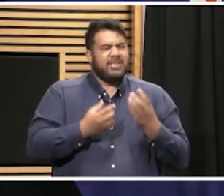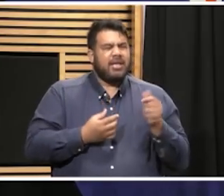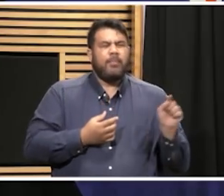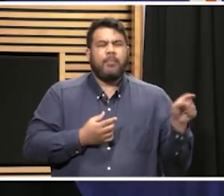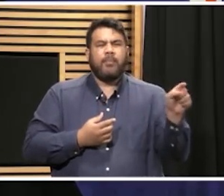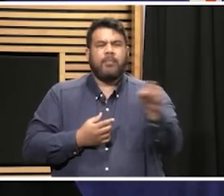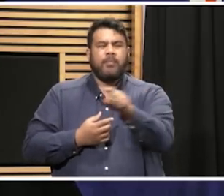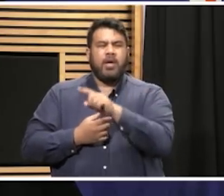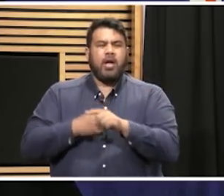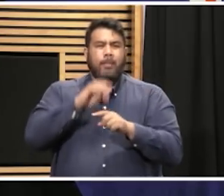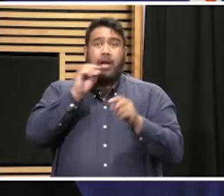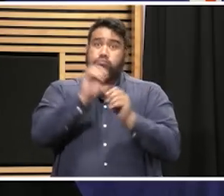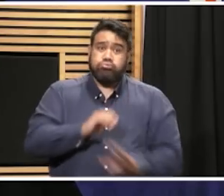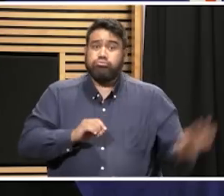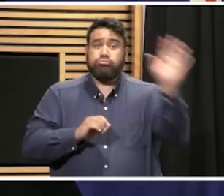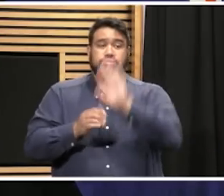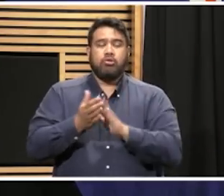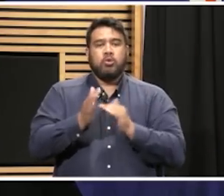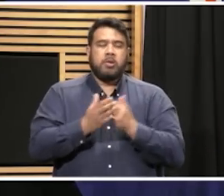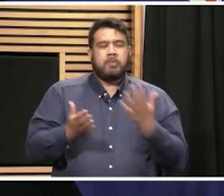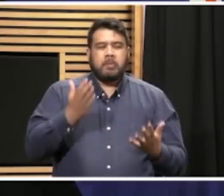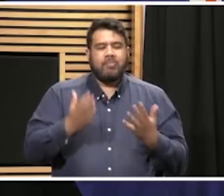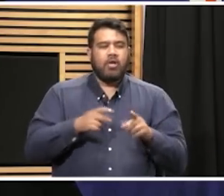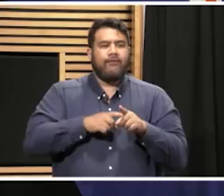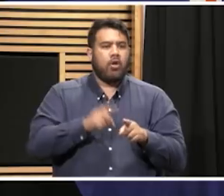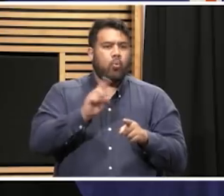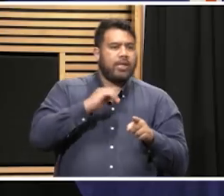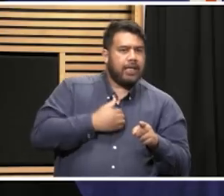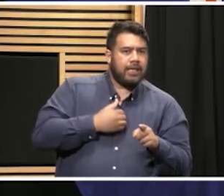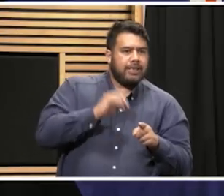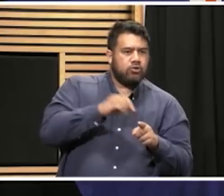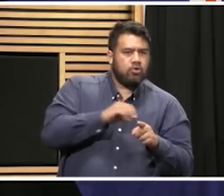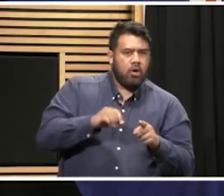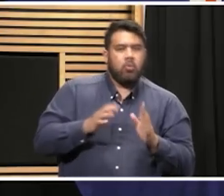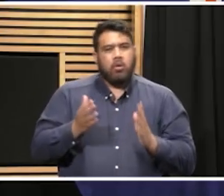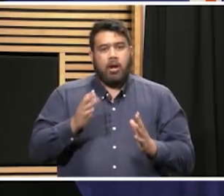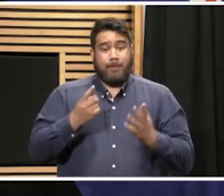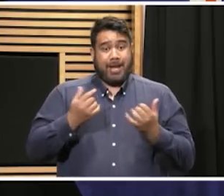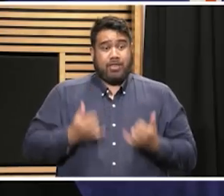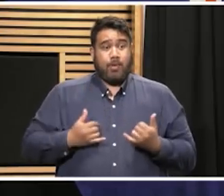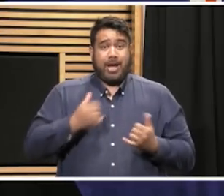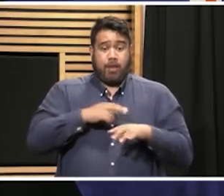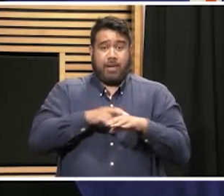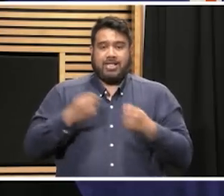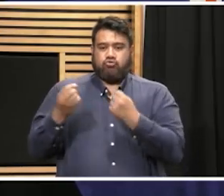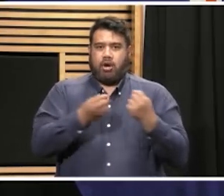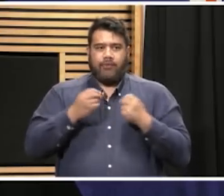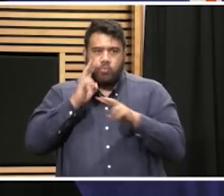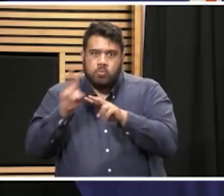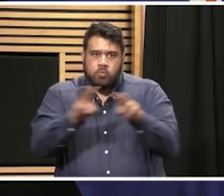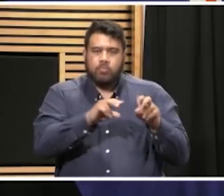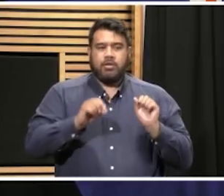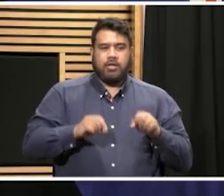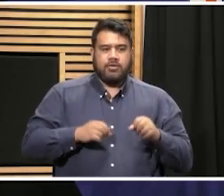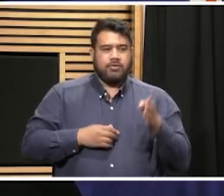we will give consideration to whether or not they're necessary. But at the moment, we're more mobile in terms of our interventions. would you need to see before